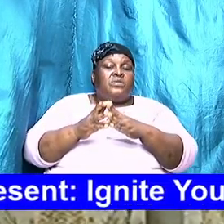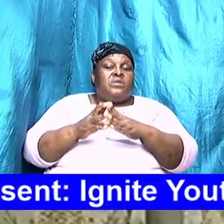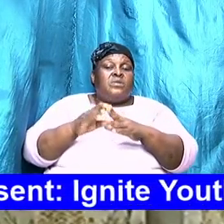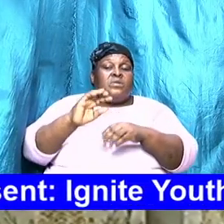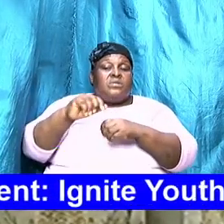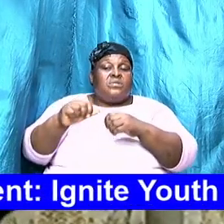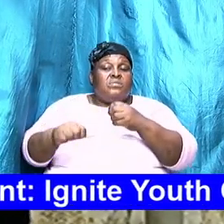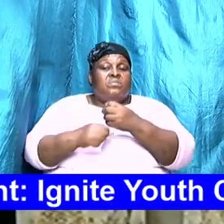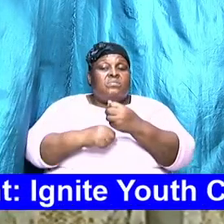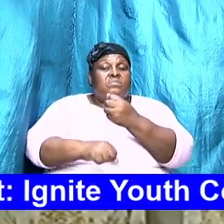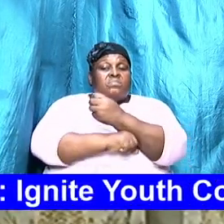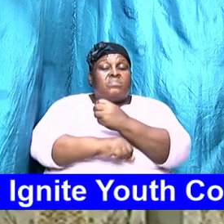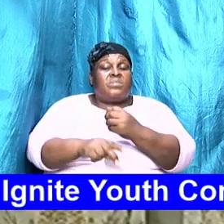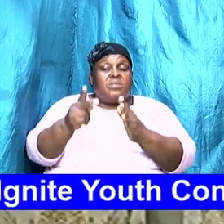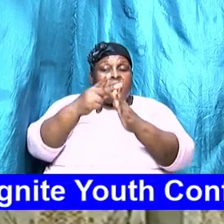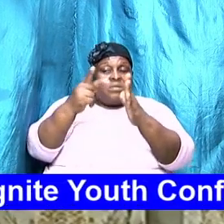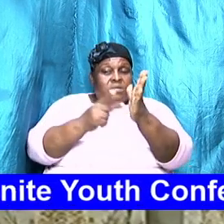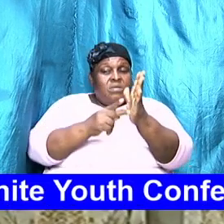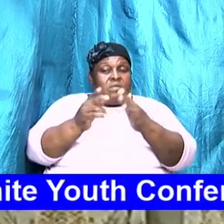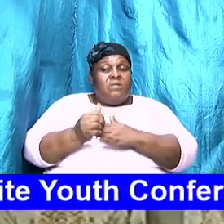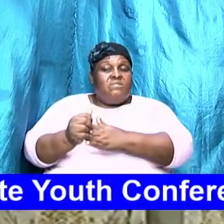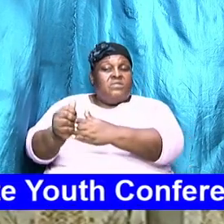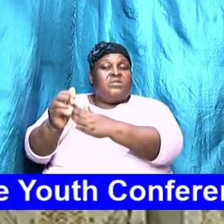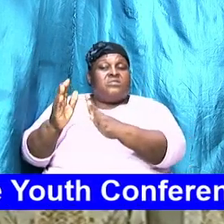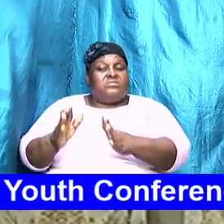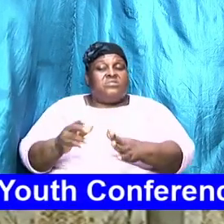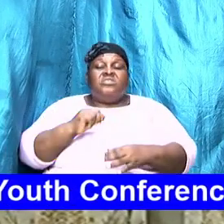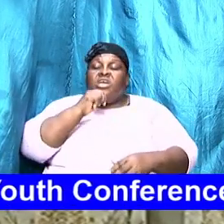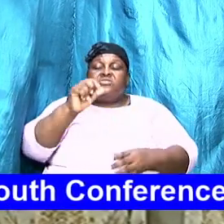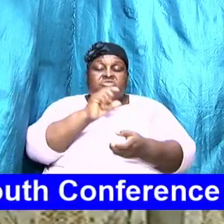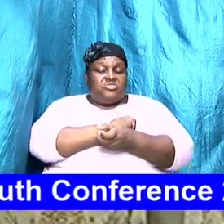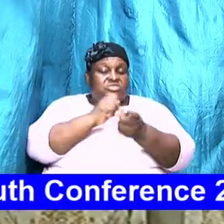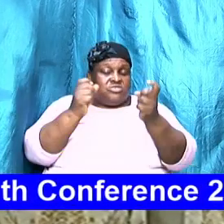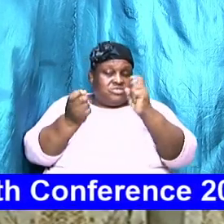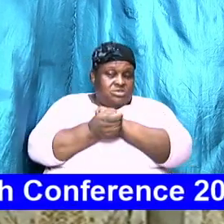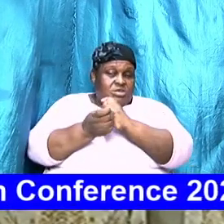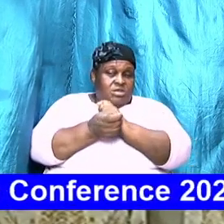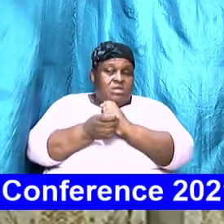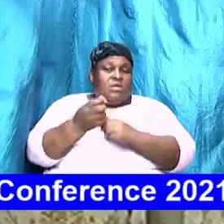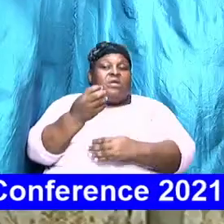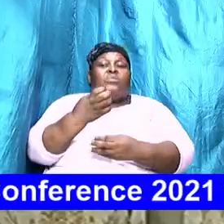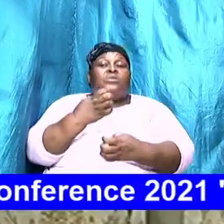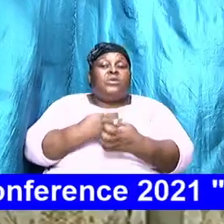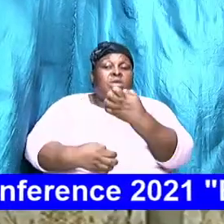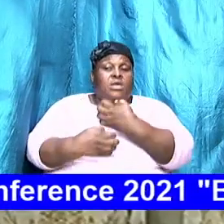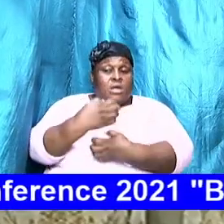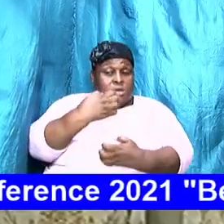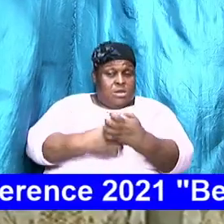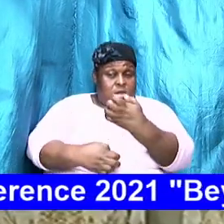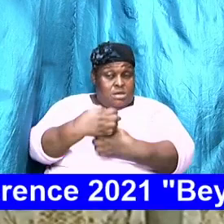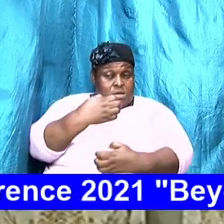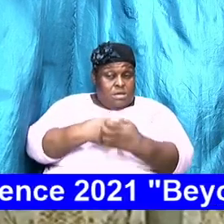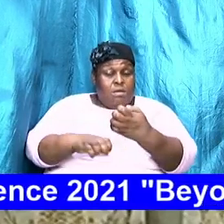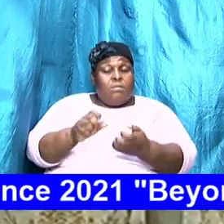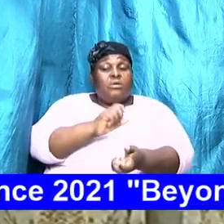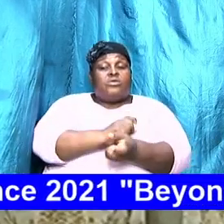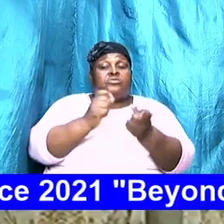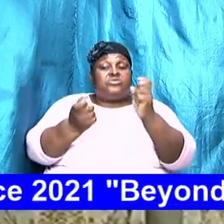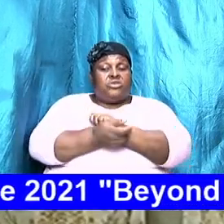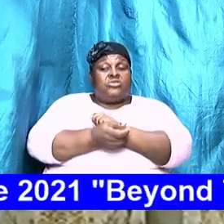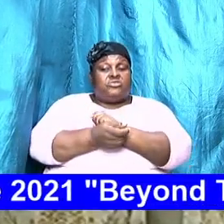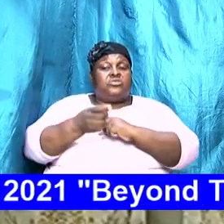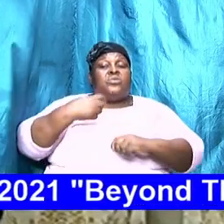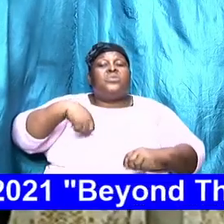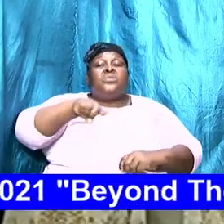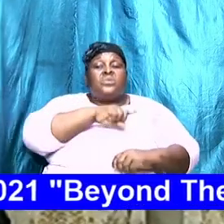principles of leadership would not have changed but the economic realities though they have changed we can